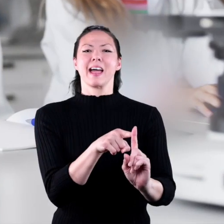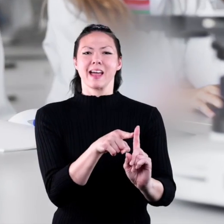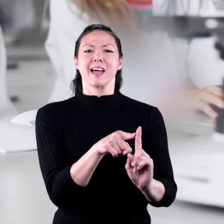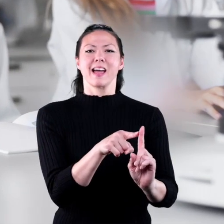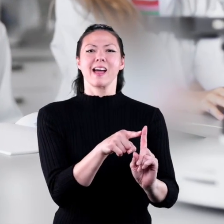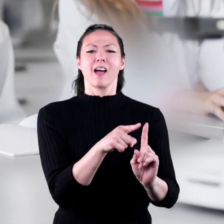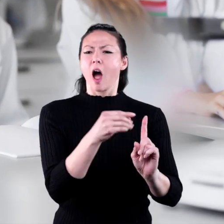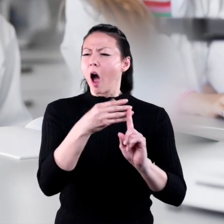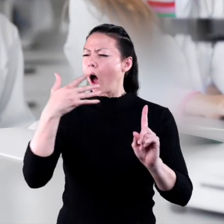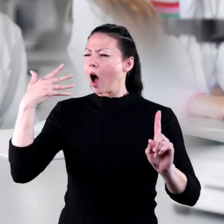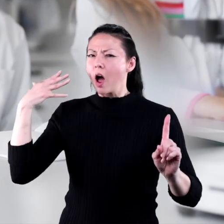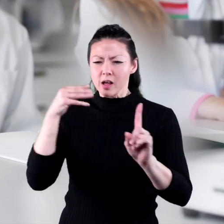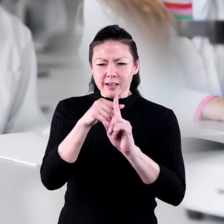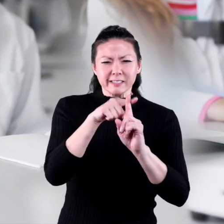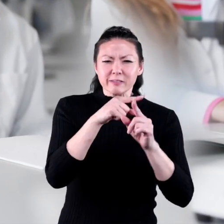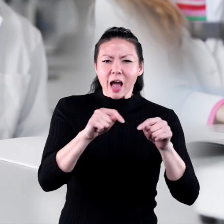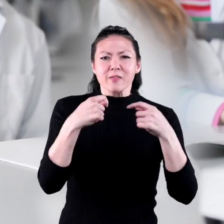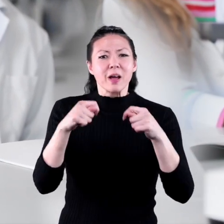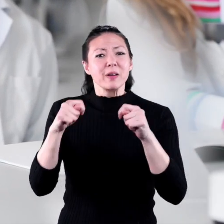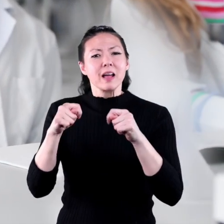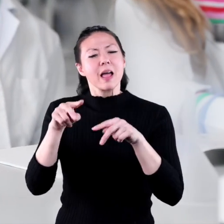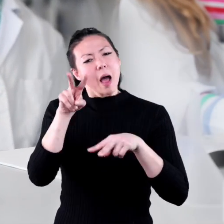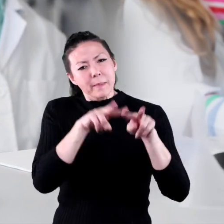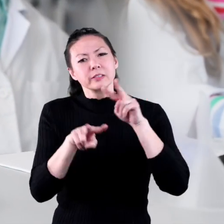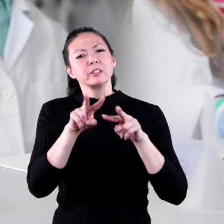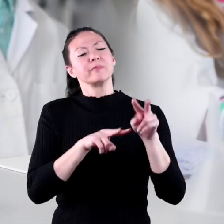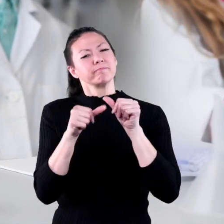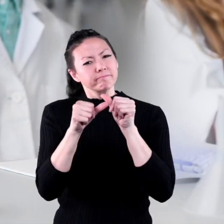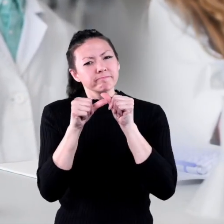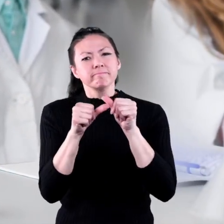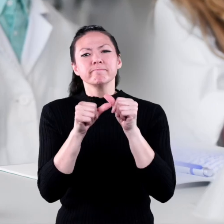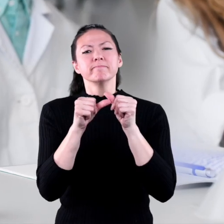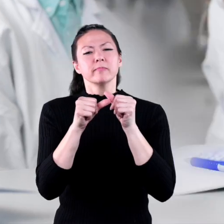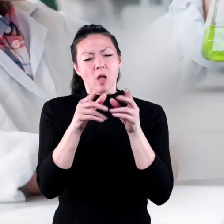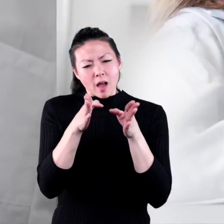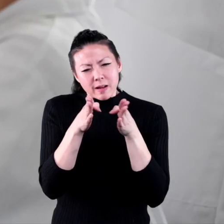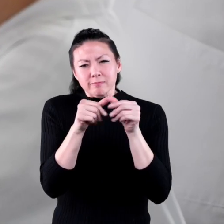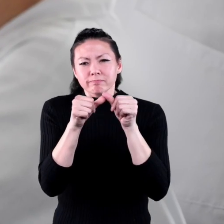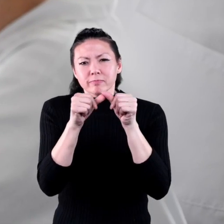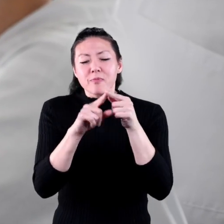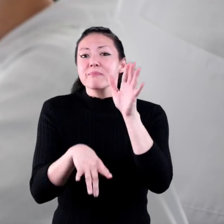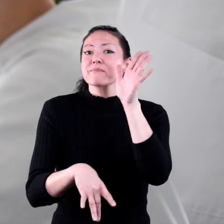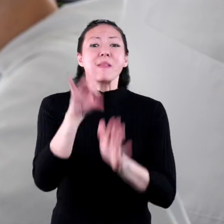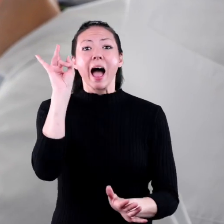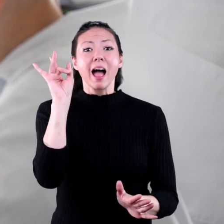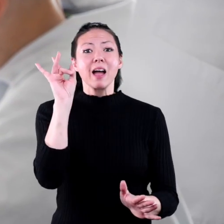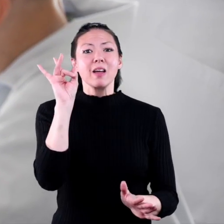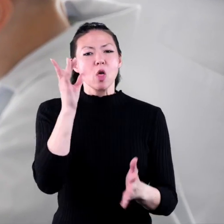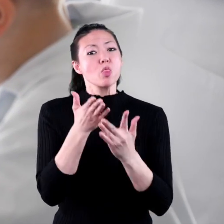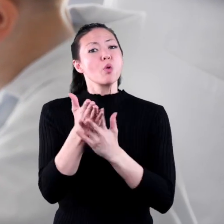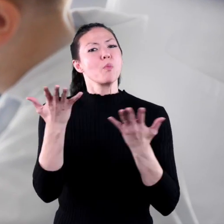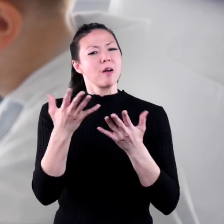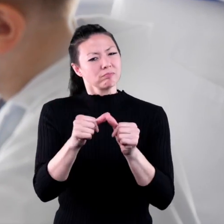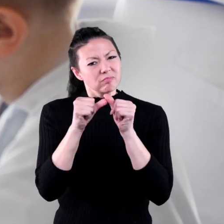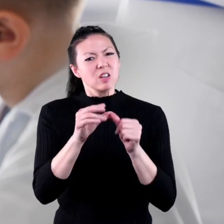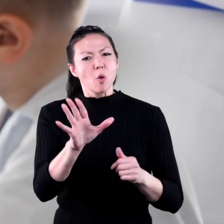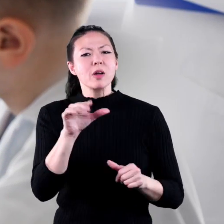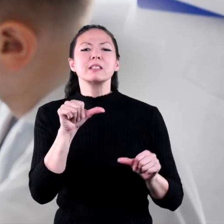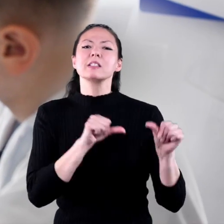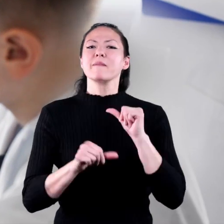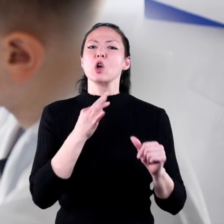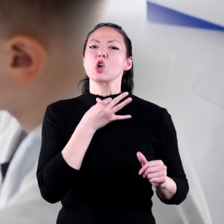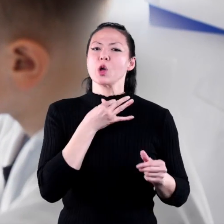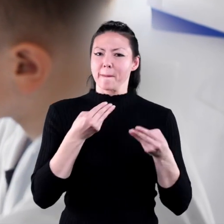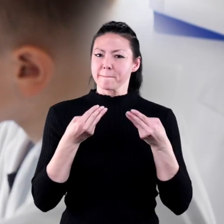which may still lead to other observations as you continue your path of discovery through the Scientific Method. It's